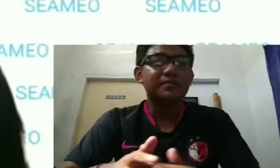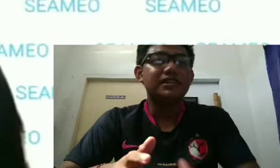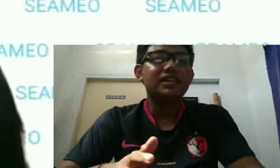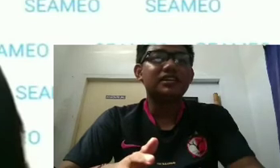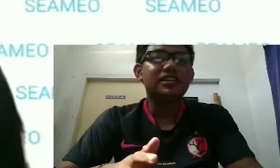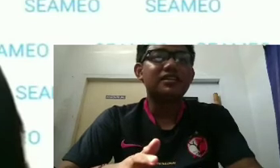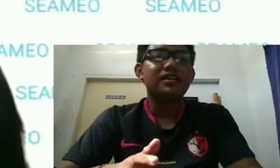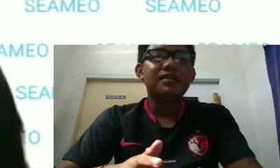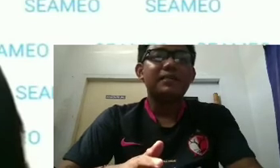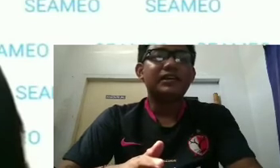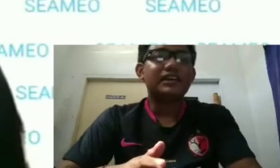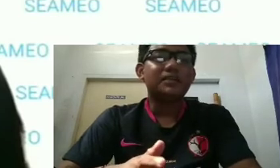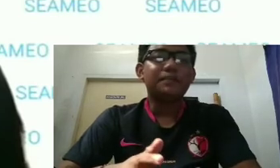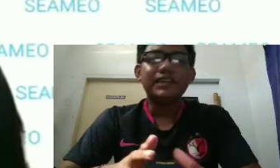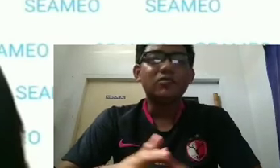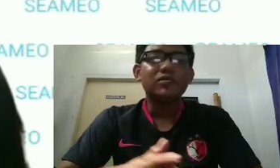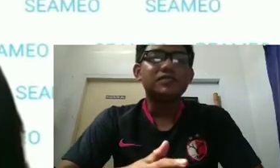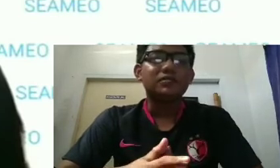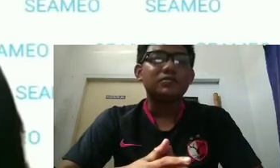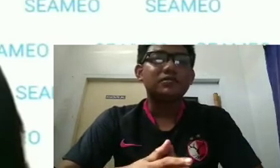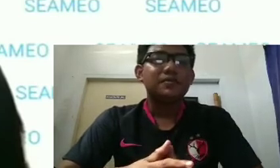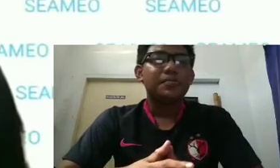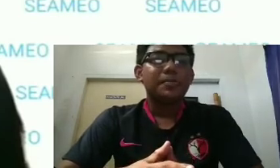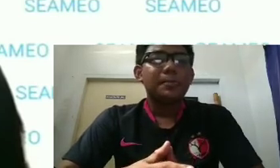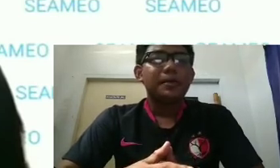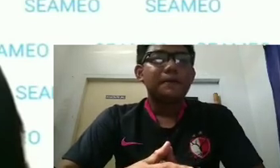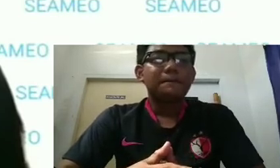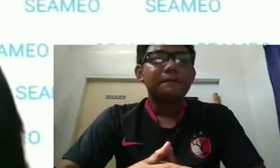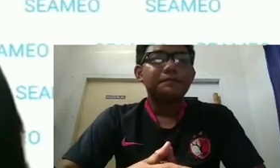bahwa banyak penerkan-kenerkan pendekatan pedagogis baru.